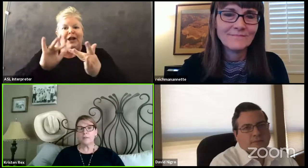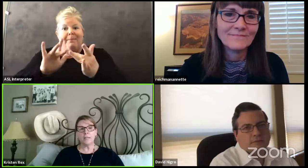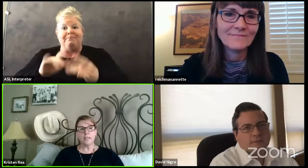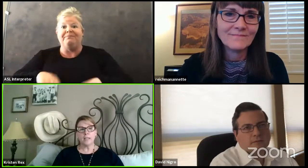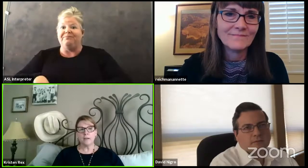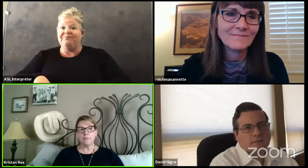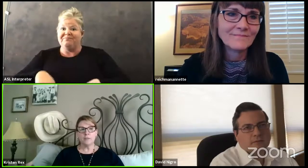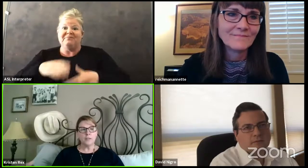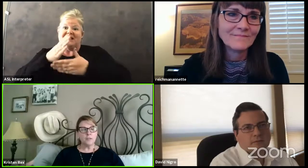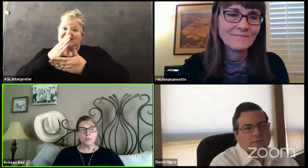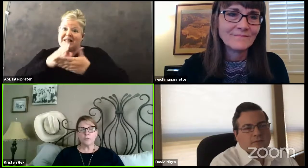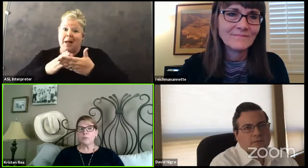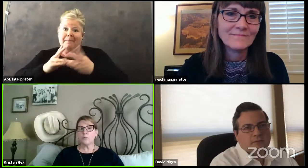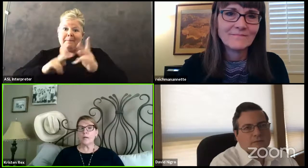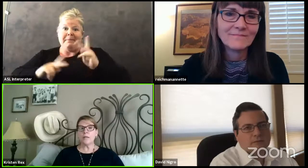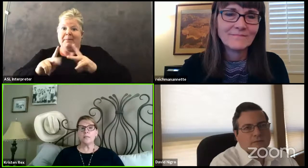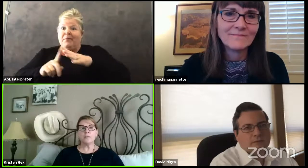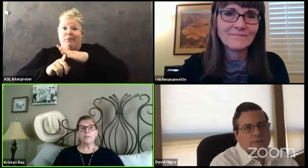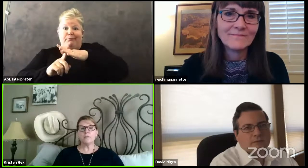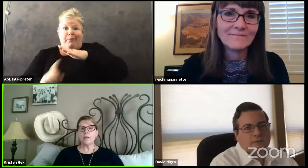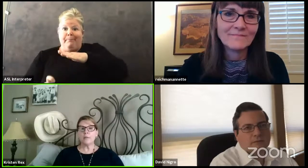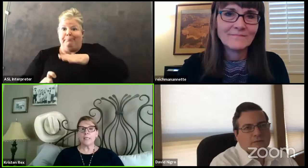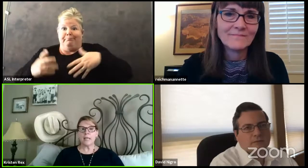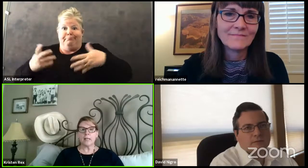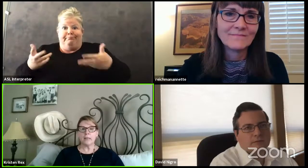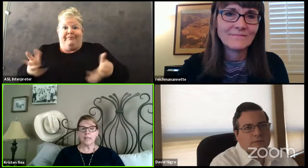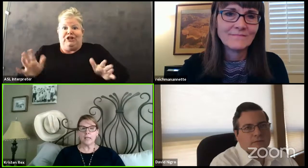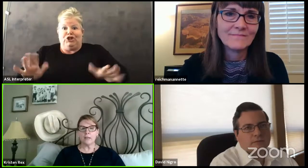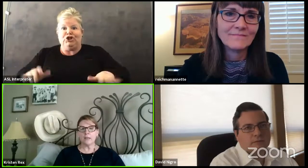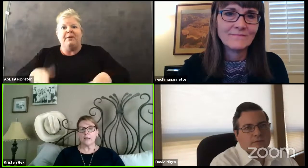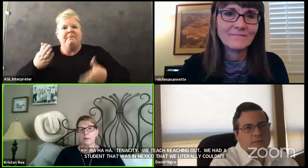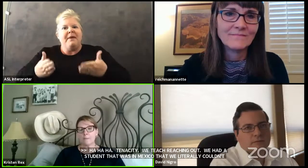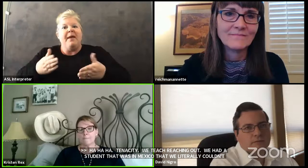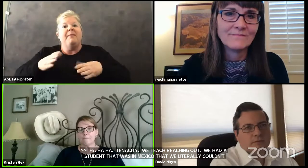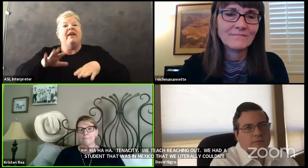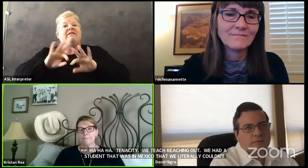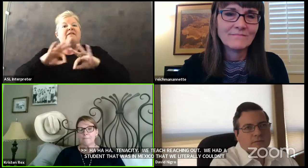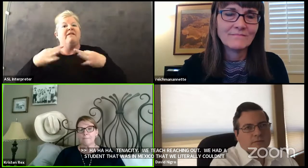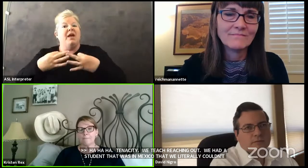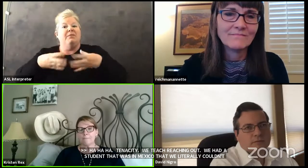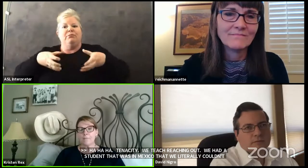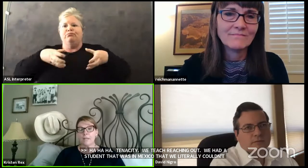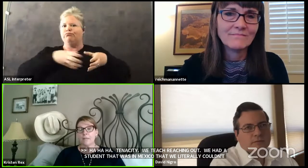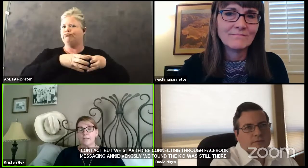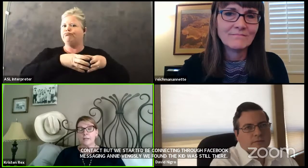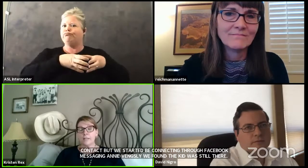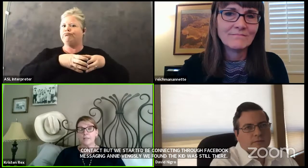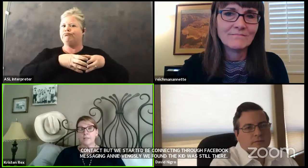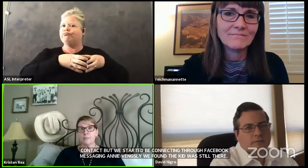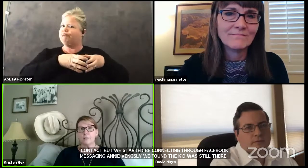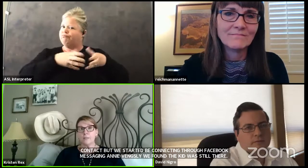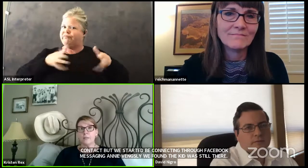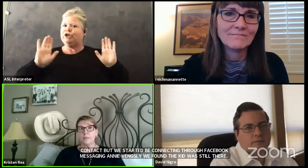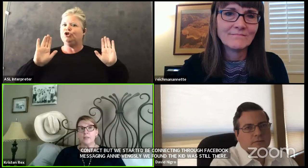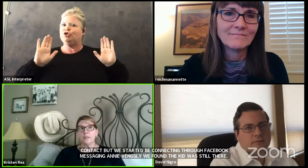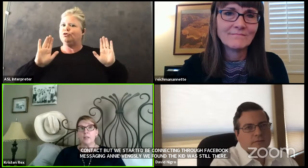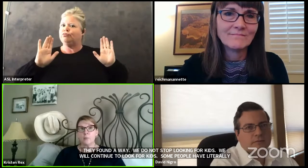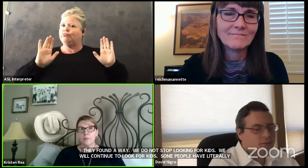off the grid. They have circled the wagons in their family and they, they are not